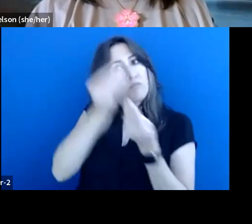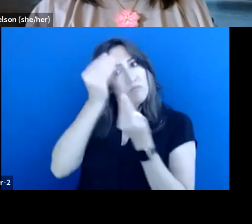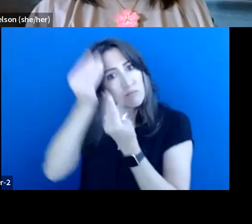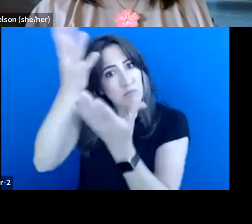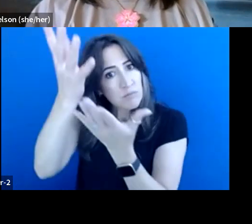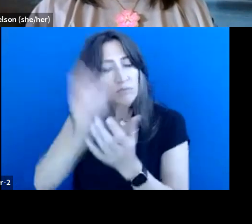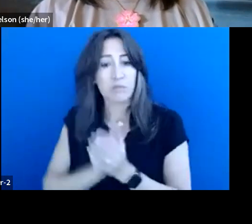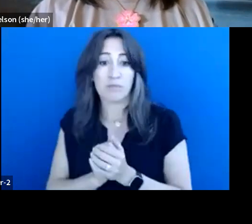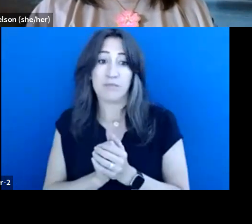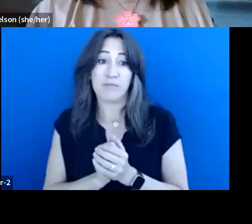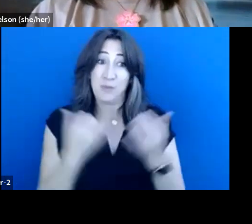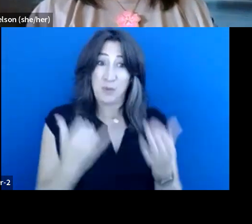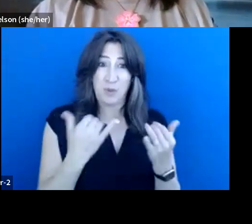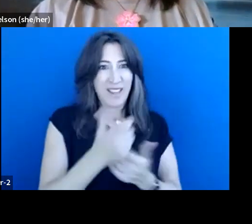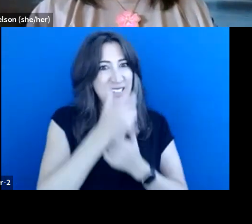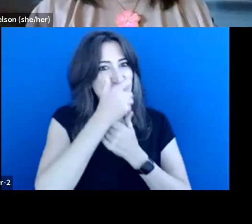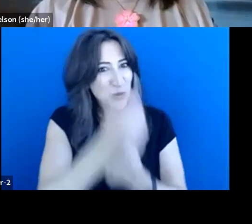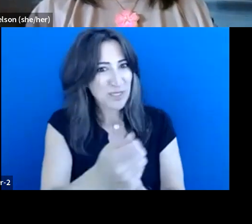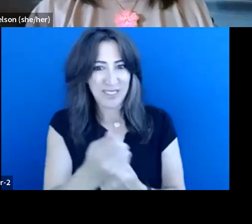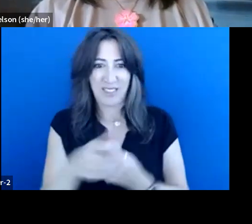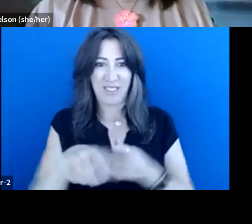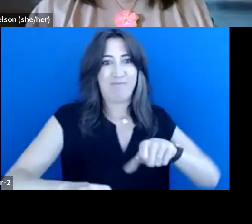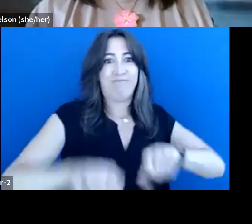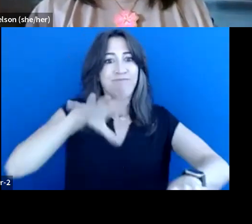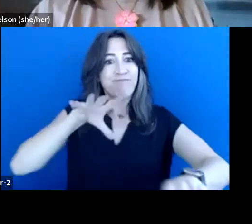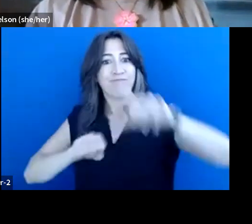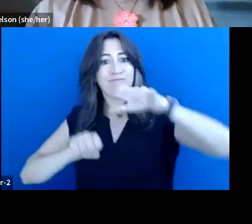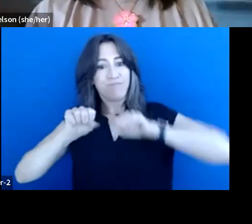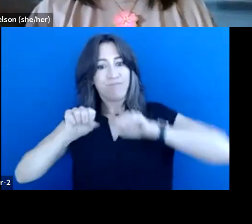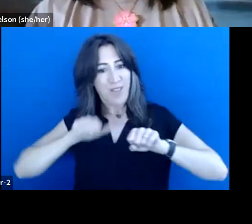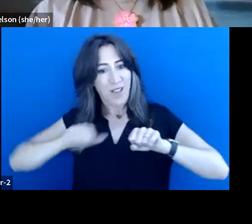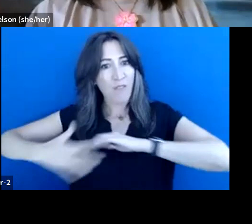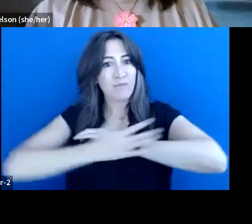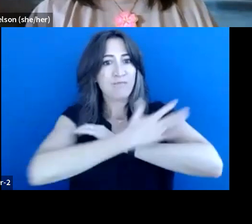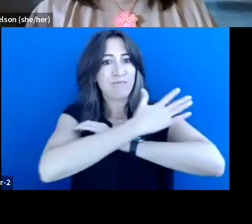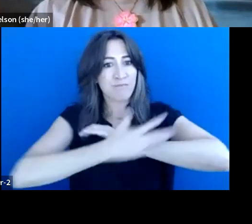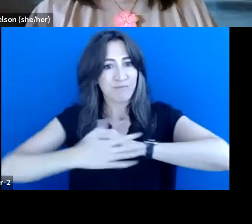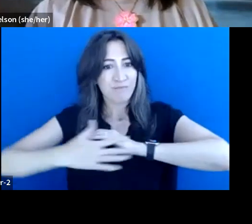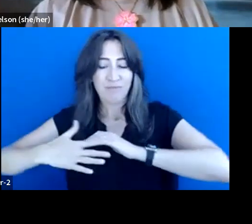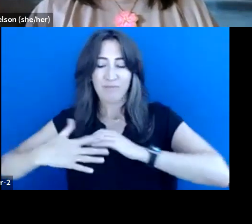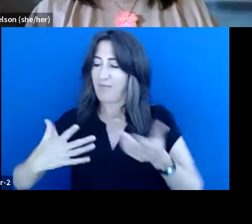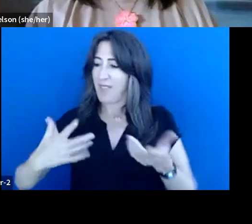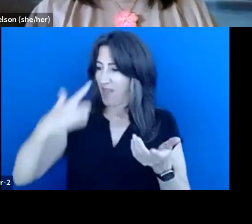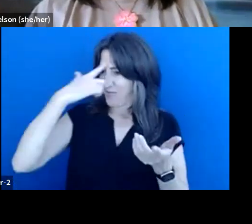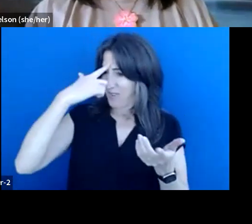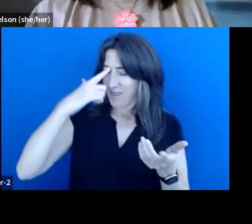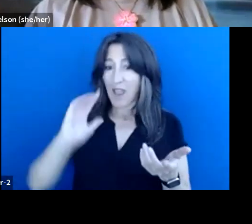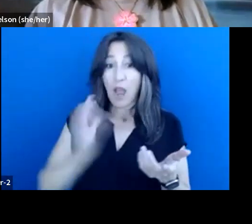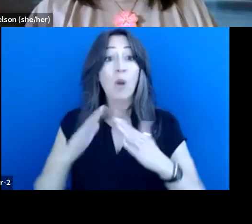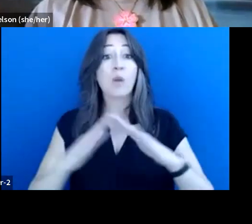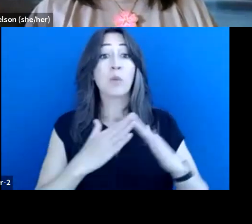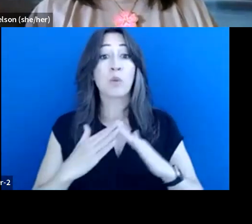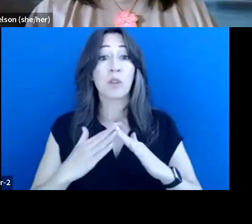interesting topic today, the decolonization of the shoreline. And when I think about our communities, I think we've been doing